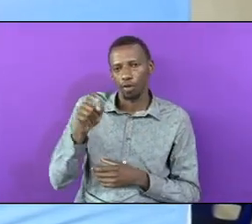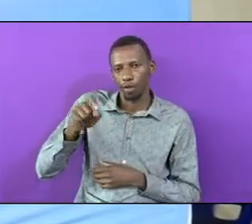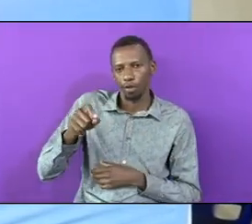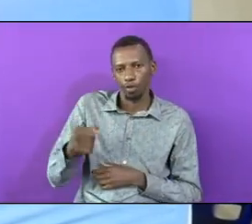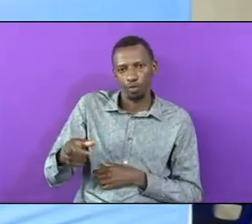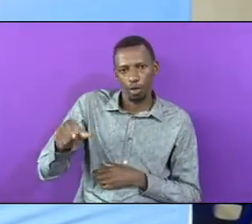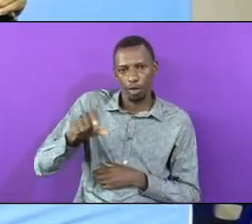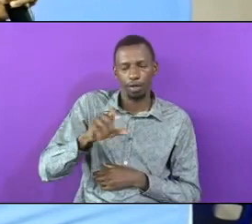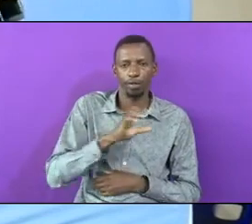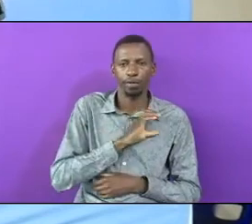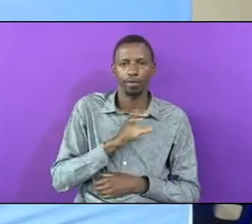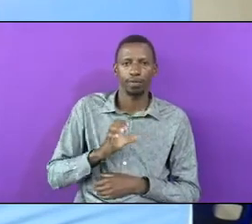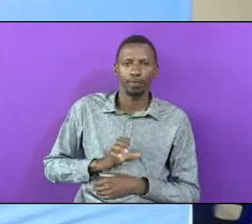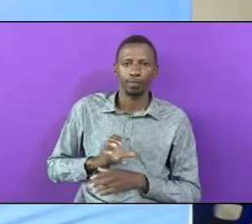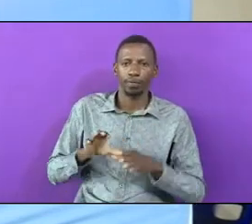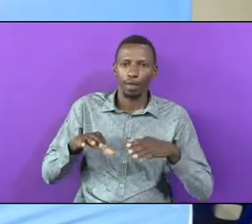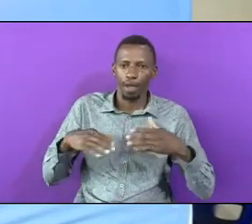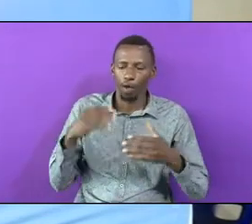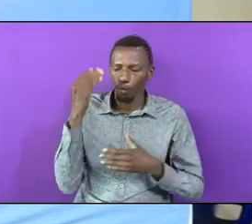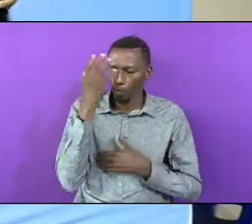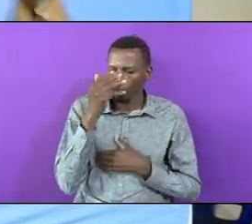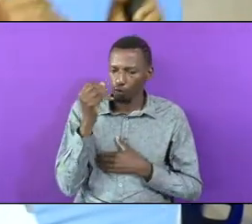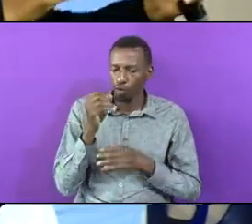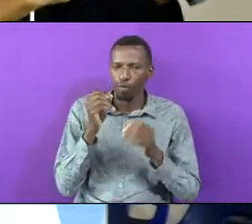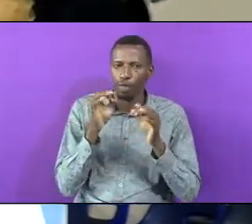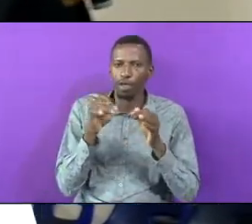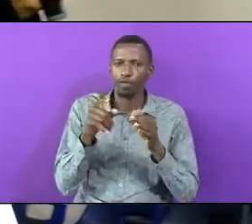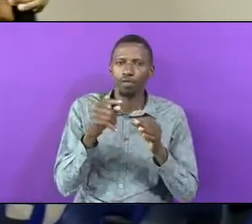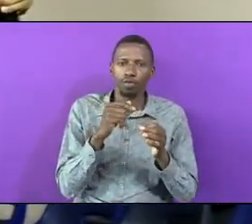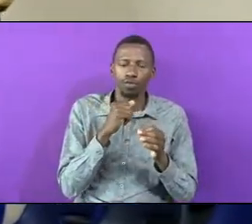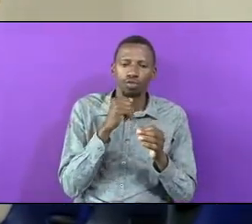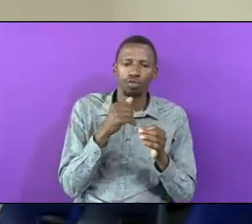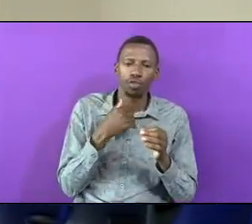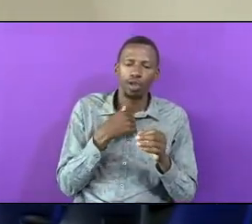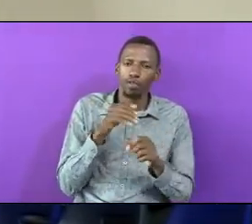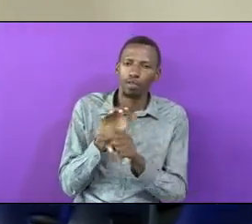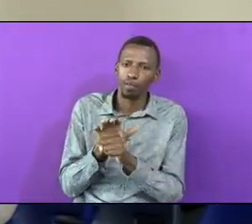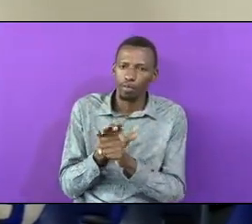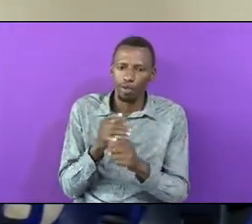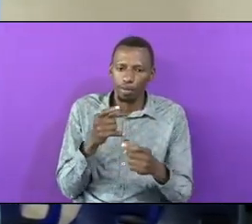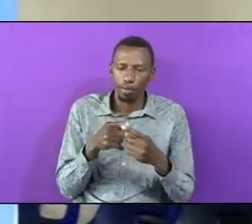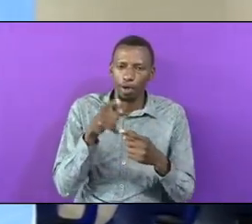Beautiful Tastes Even If You Don't Have Much But You Appear With Jesus